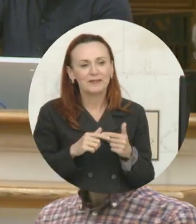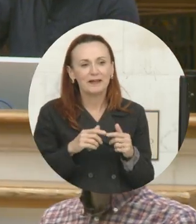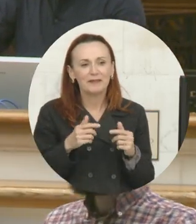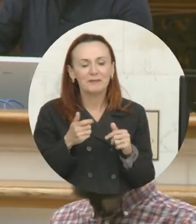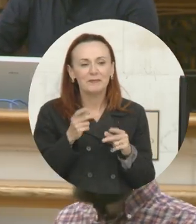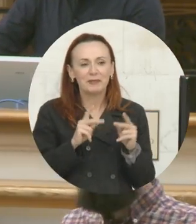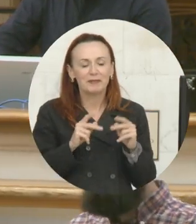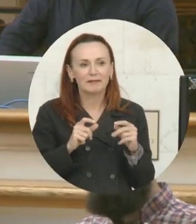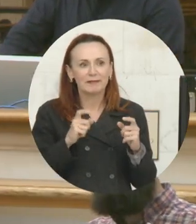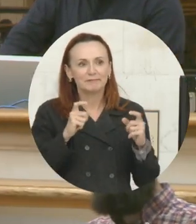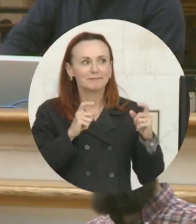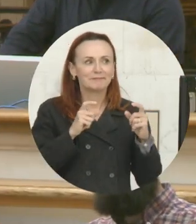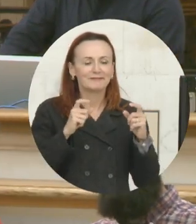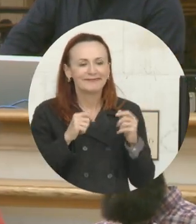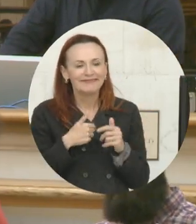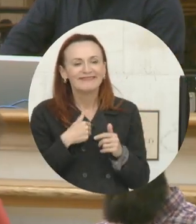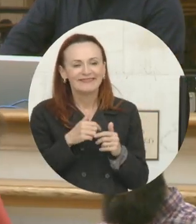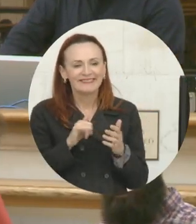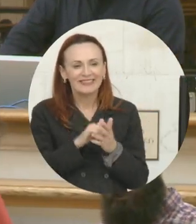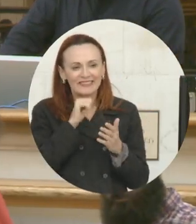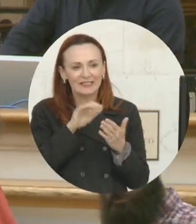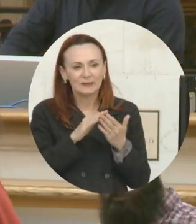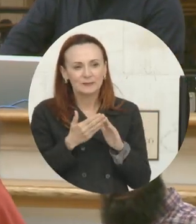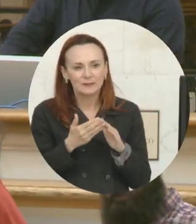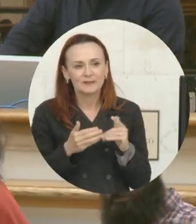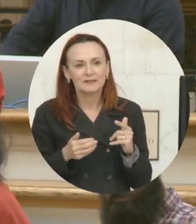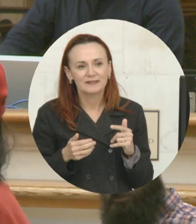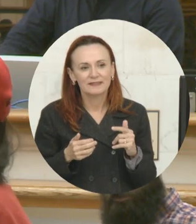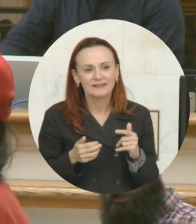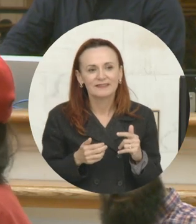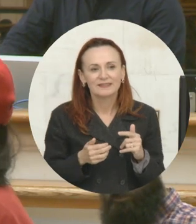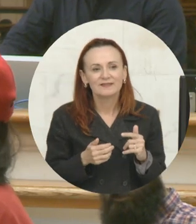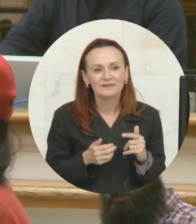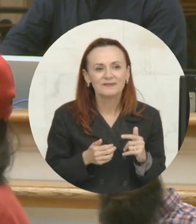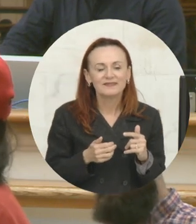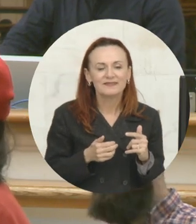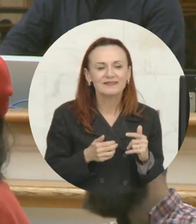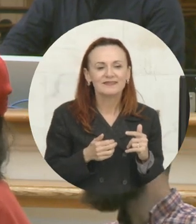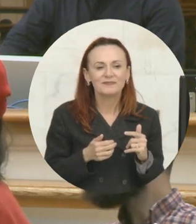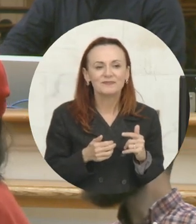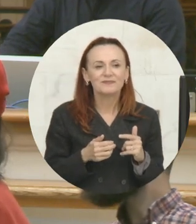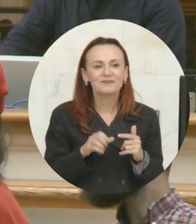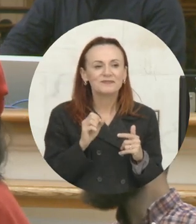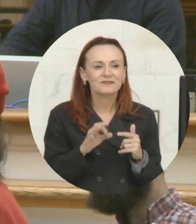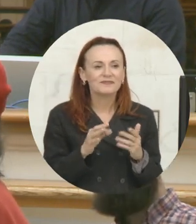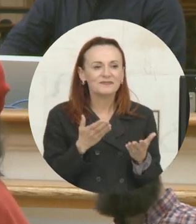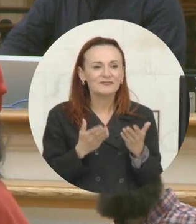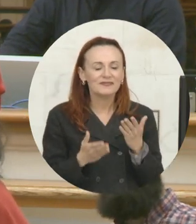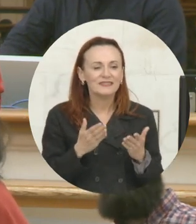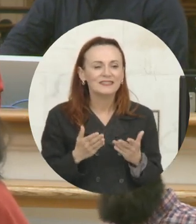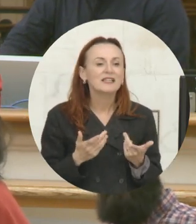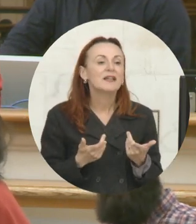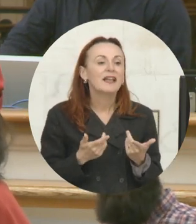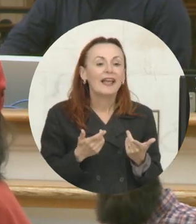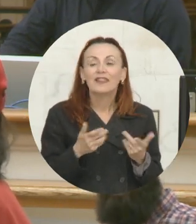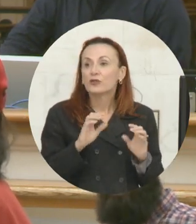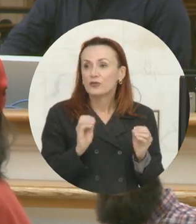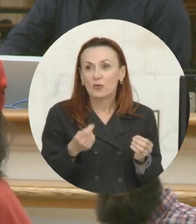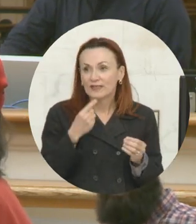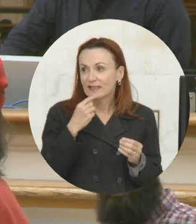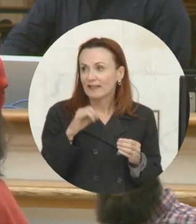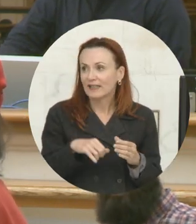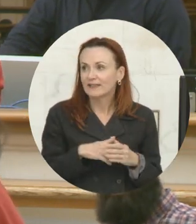you guys around, that's not a community. It's a lone wolf sitting there going, who can I save? But there's no one to save.